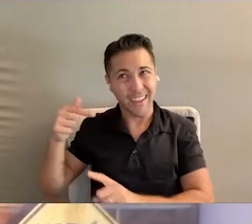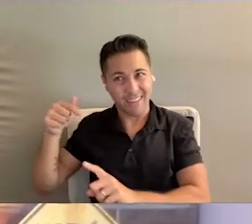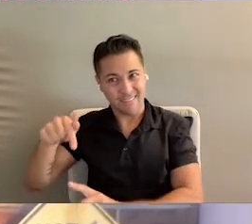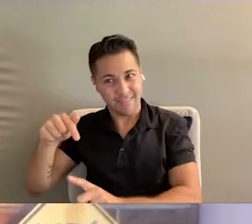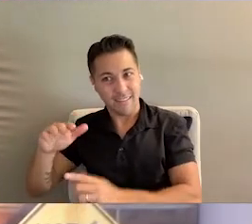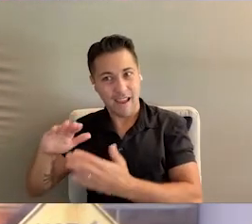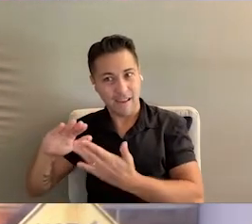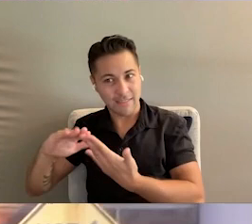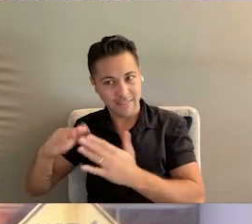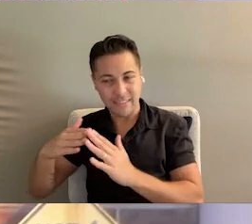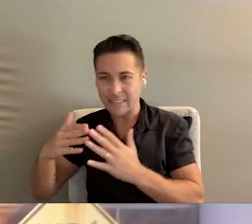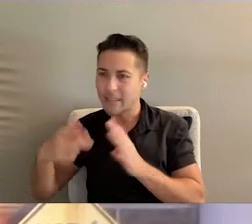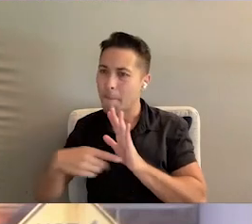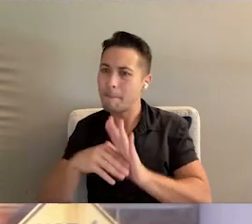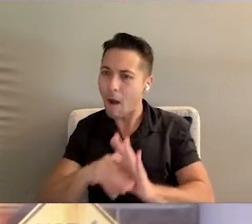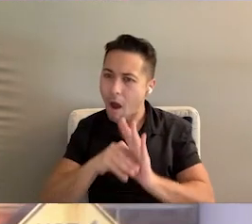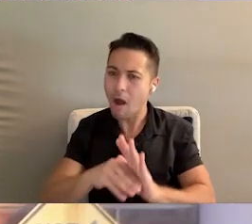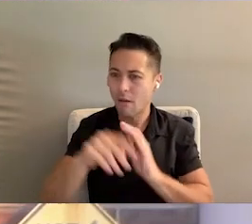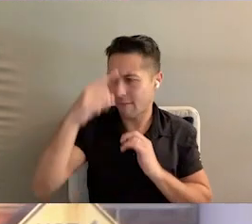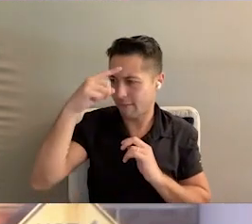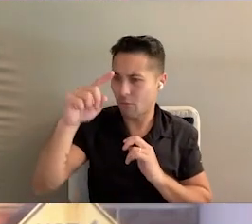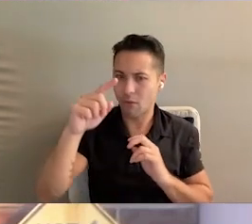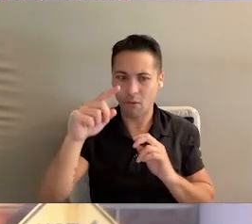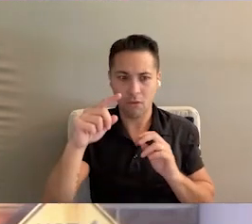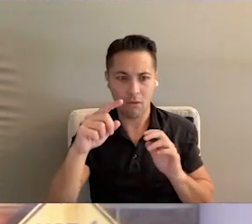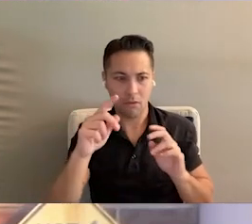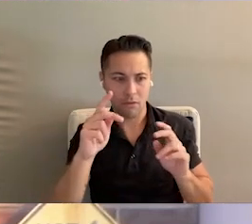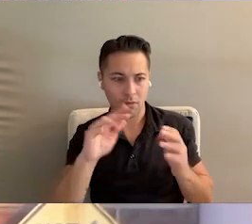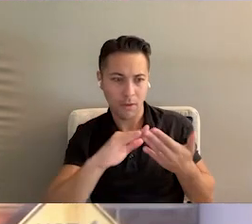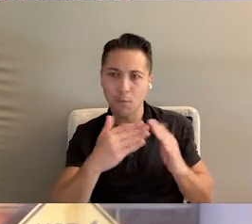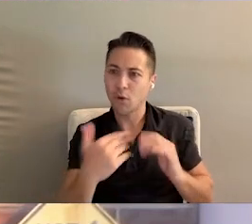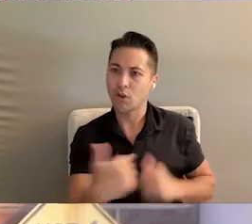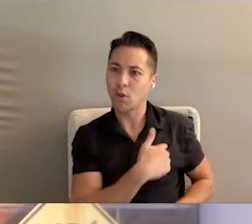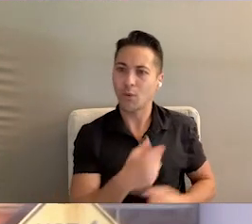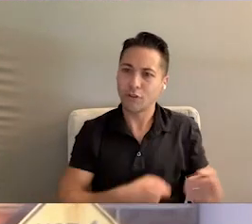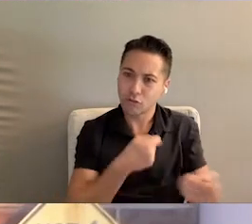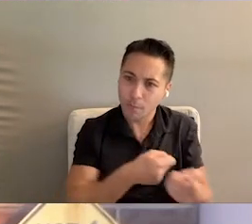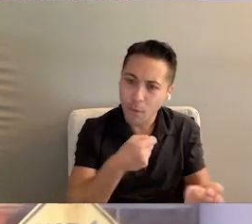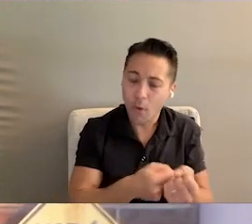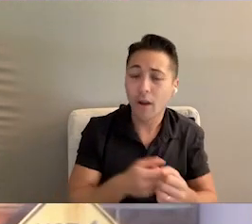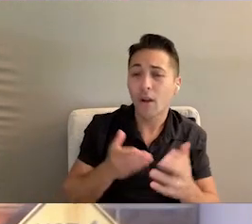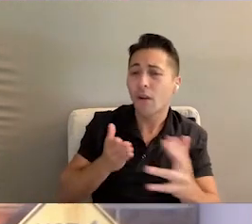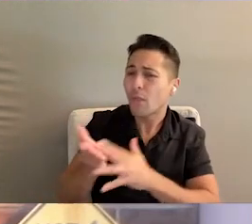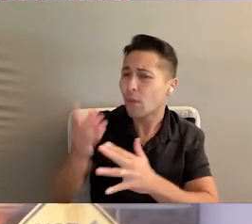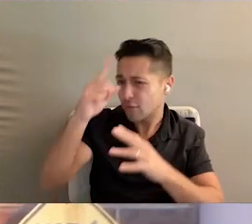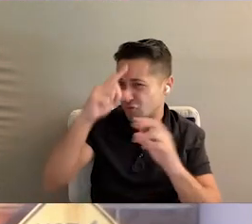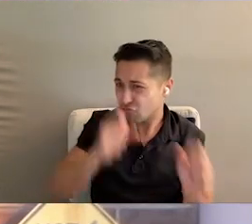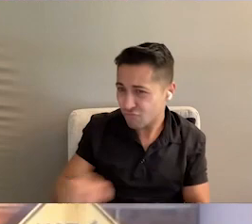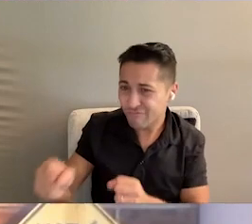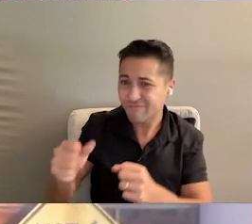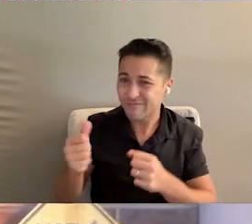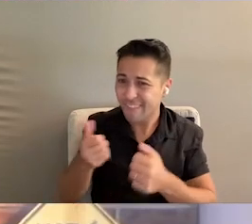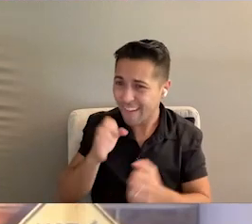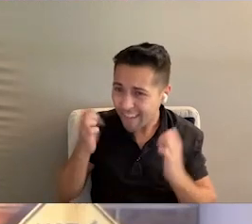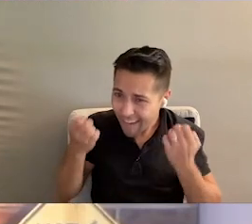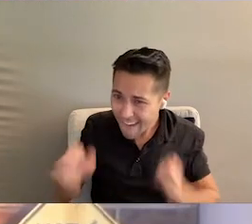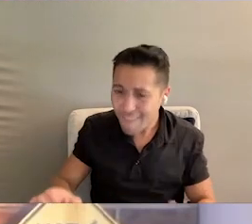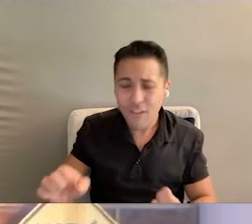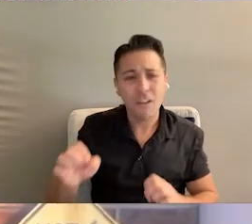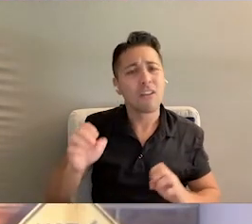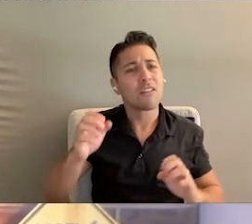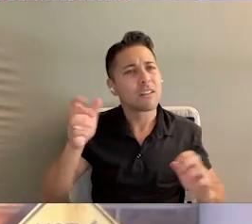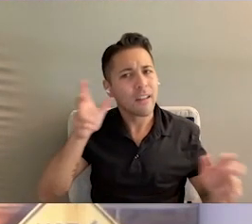believe is a model community for individuals who we are supporting. Through our strategic planning efforts and through listening to